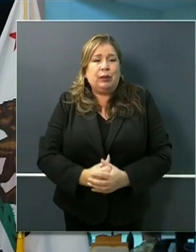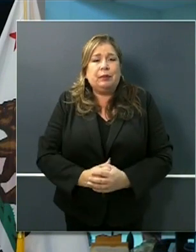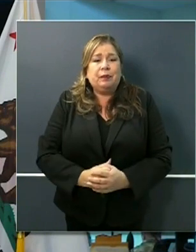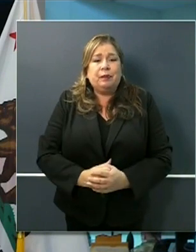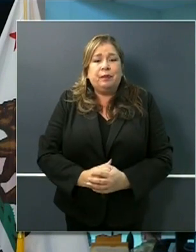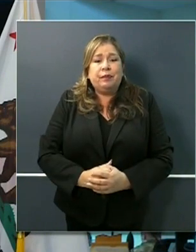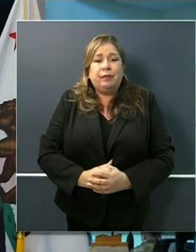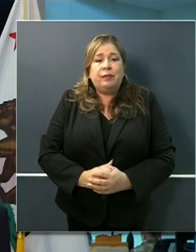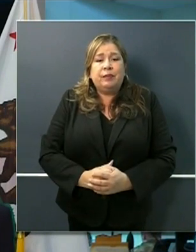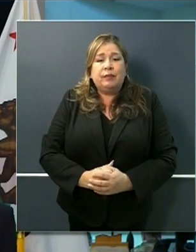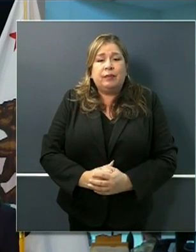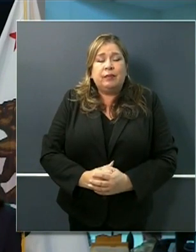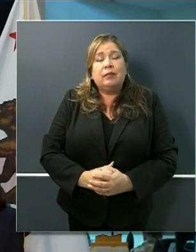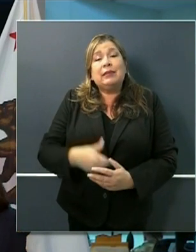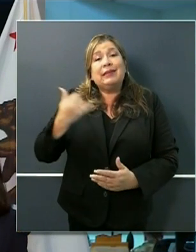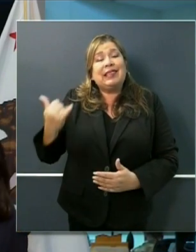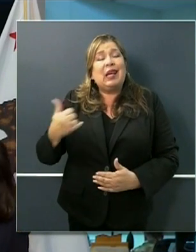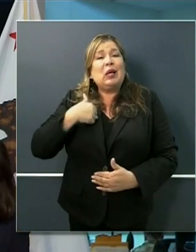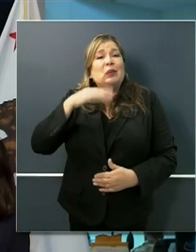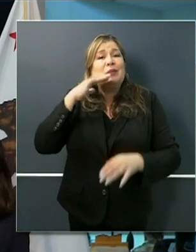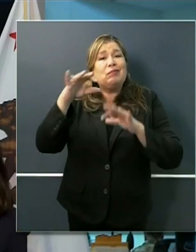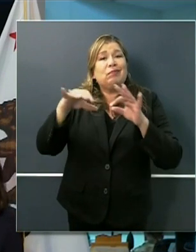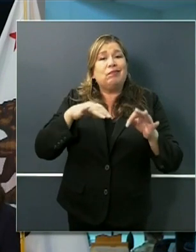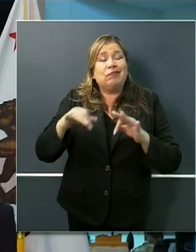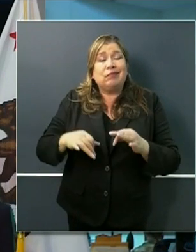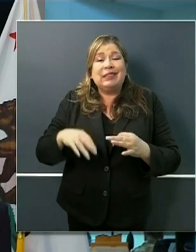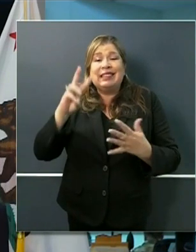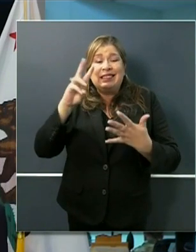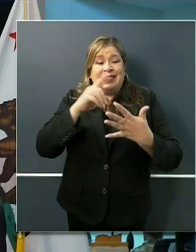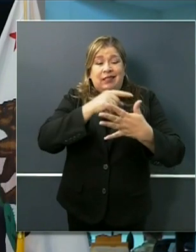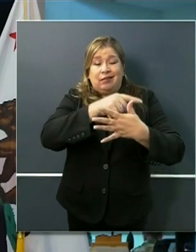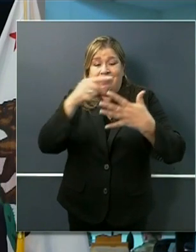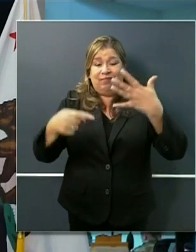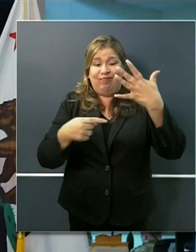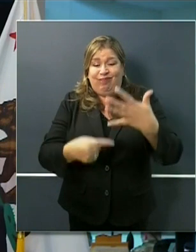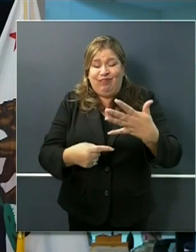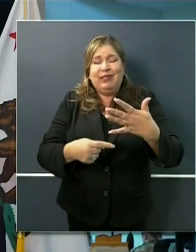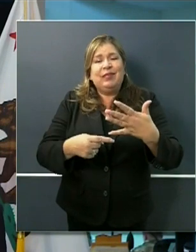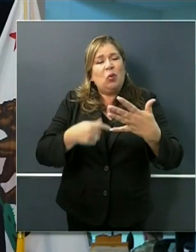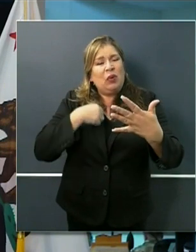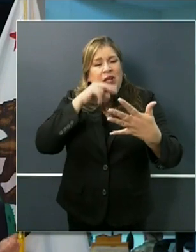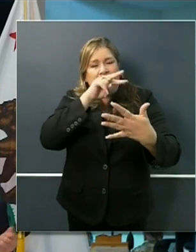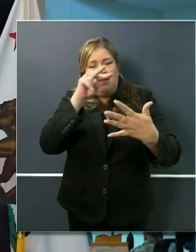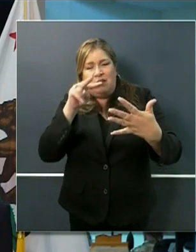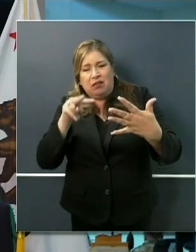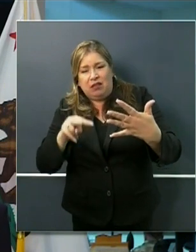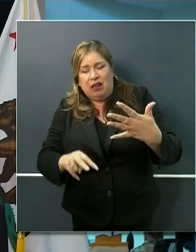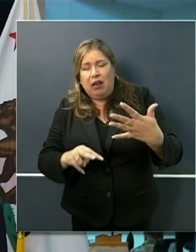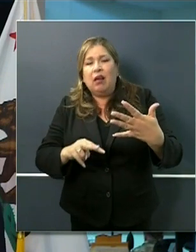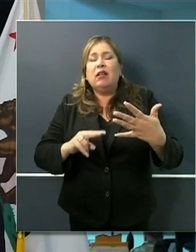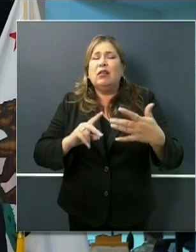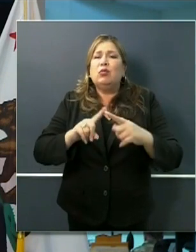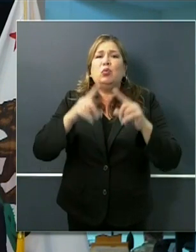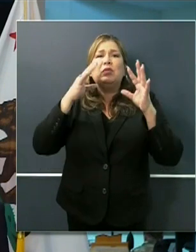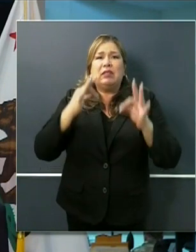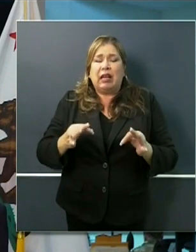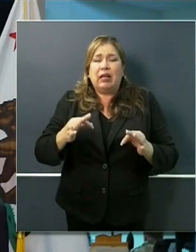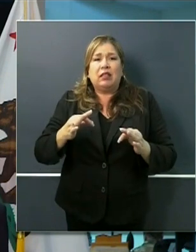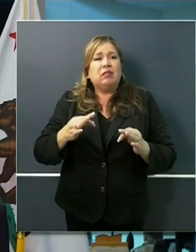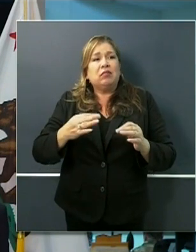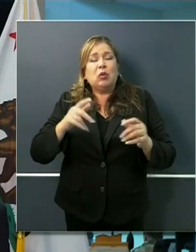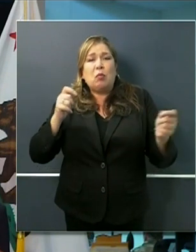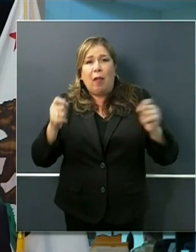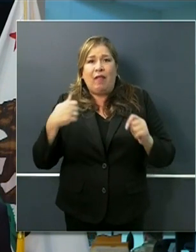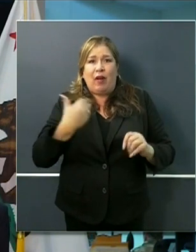the six indicators for modifying a stay-at-home order here in California to be very clear this is not